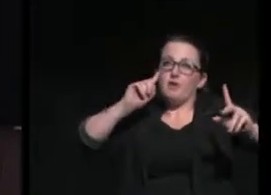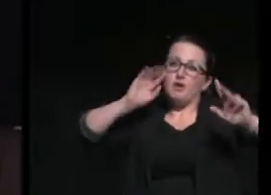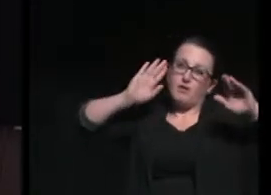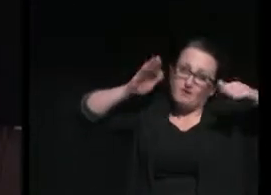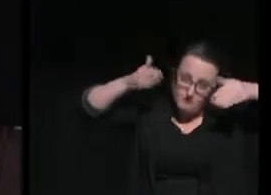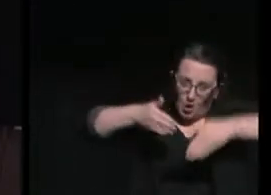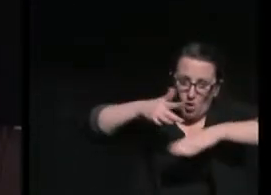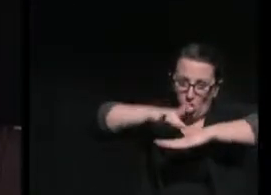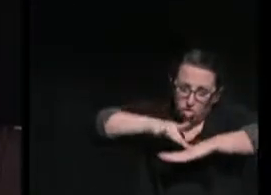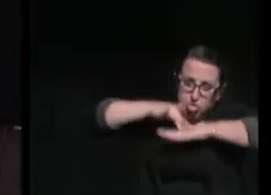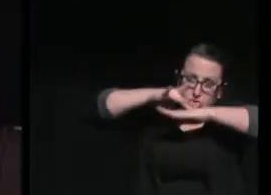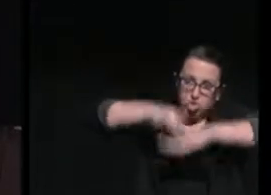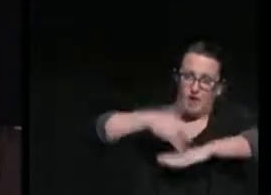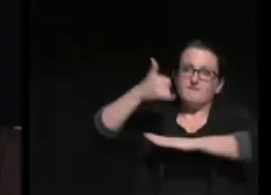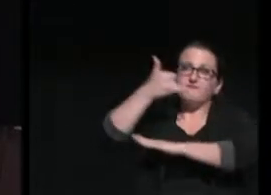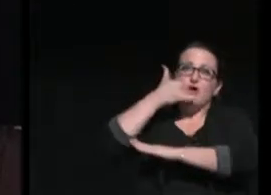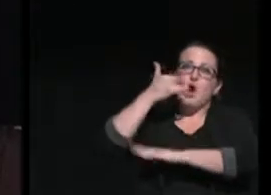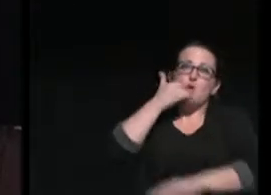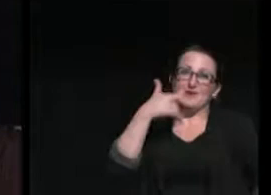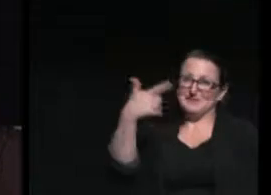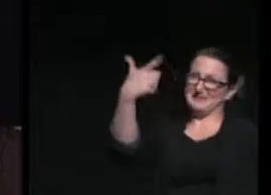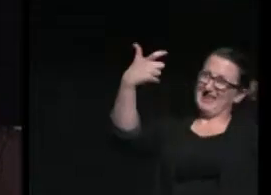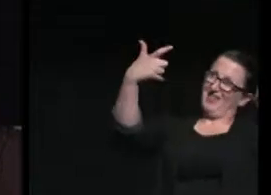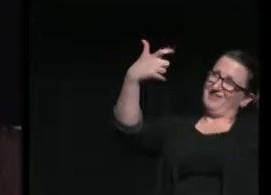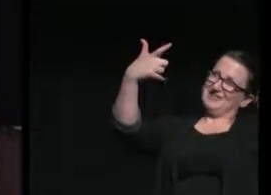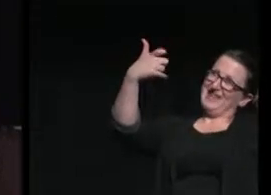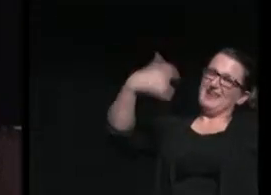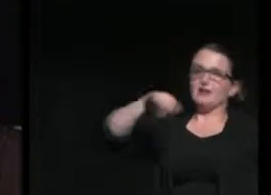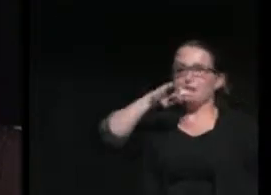-taking, avocado-toast-eating kids.